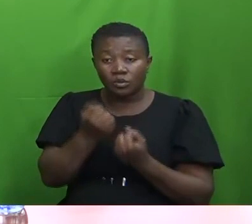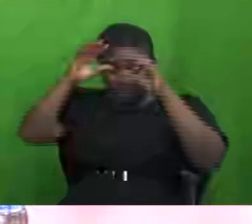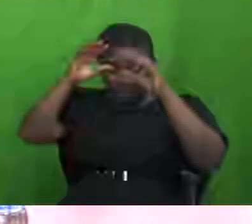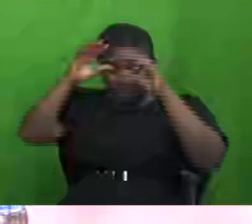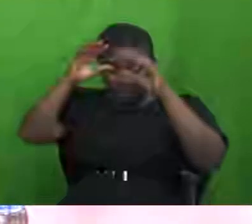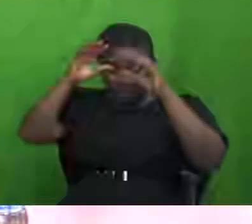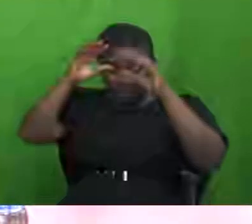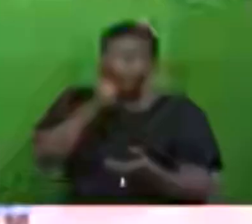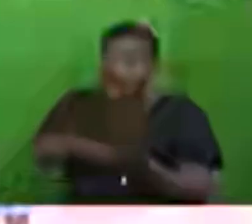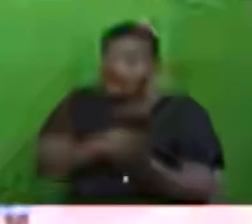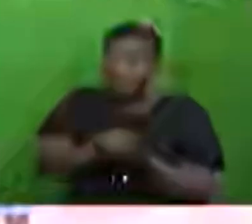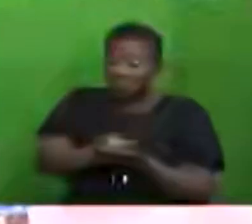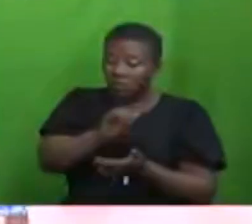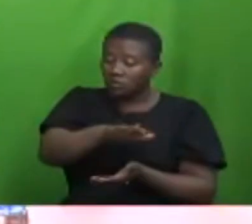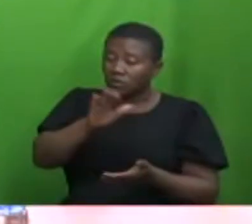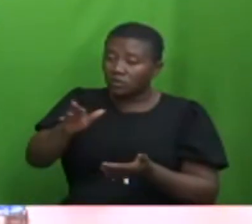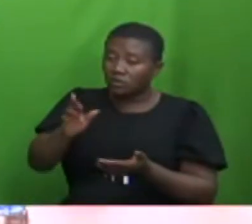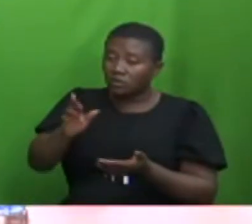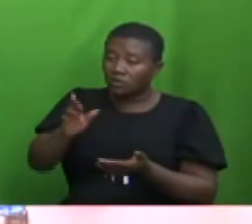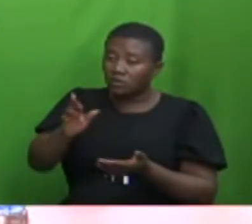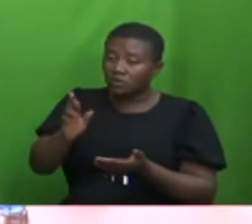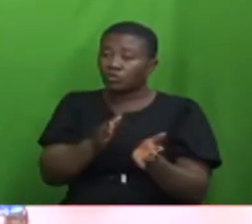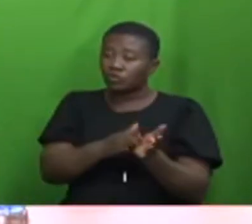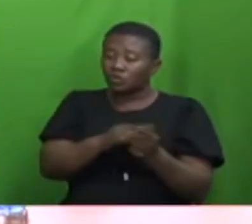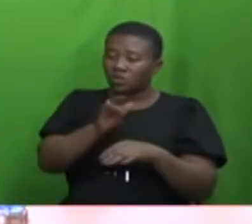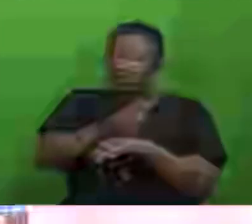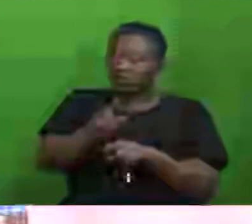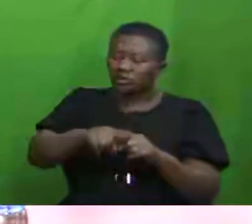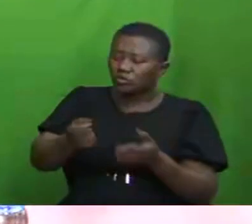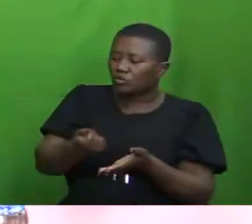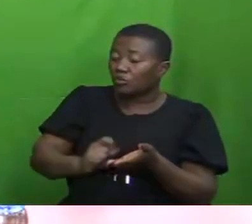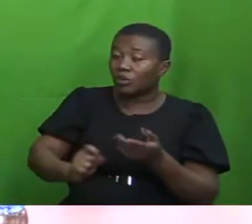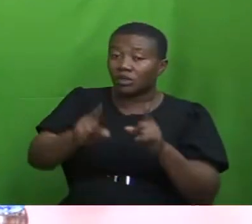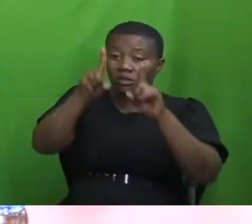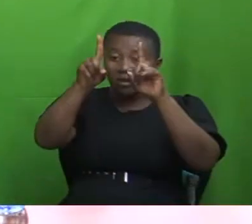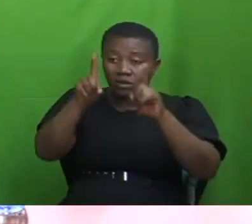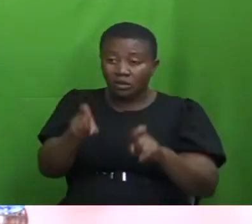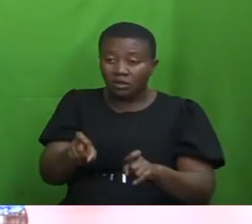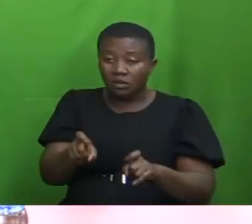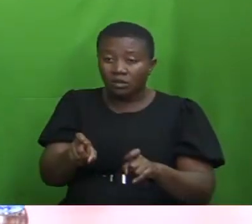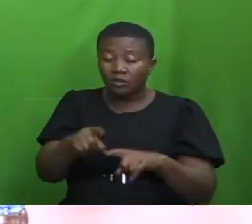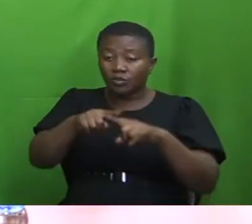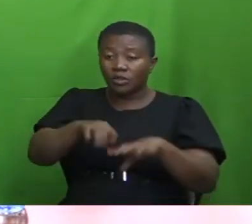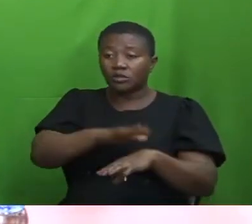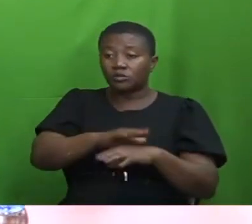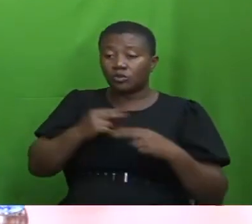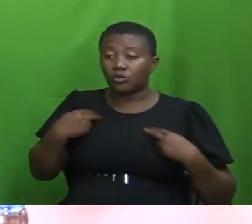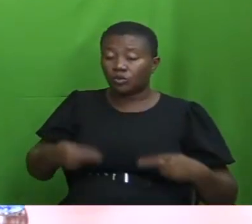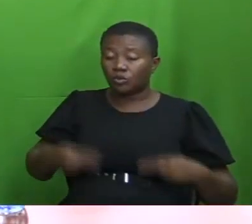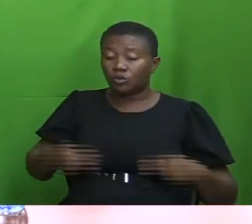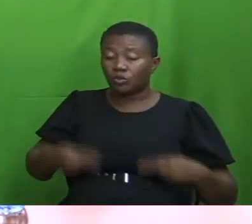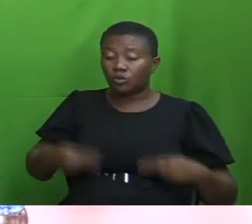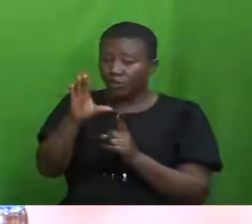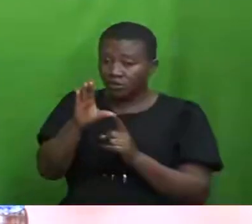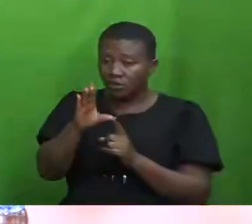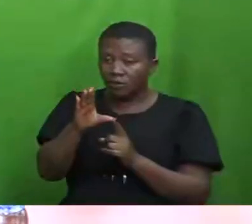our children returned to school earlier to write the examinations to enable us to build the requisite human capital for the future and for